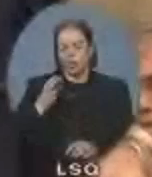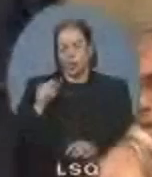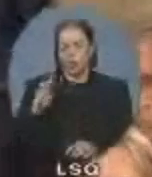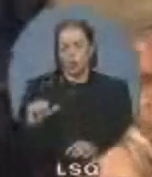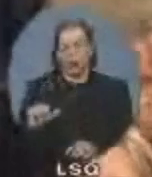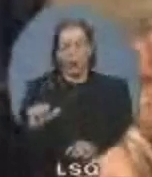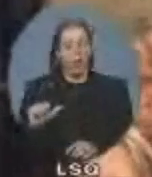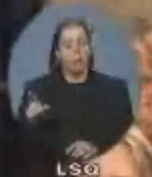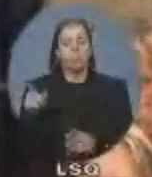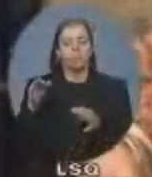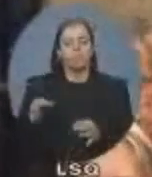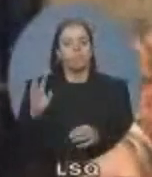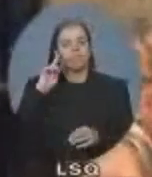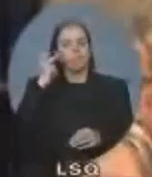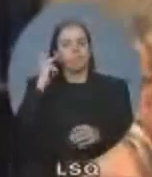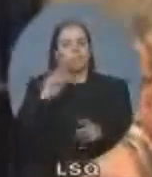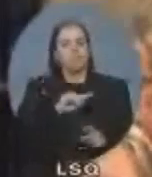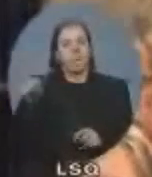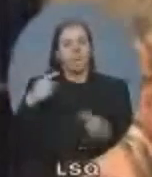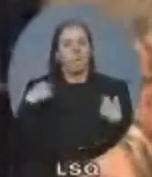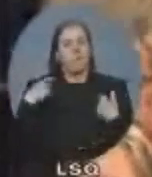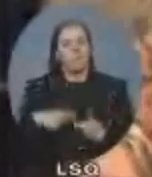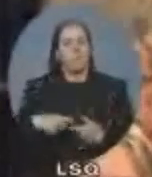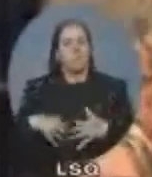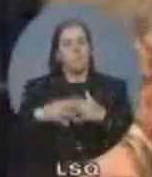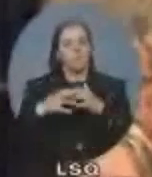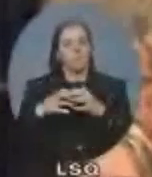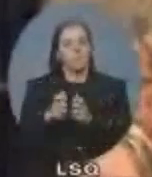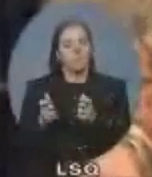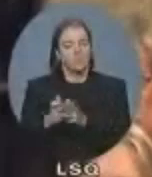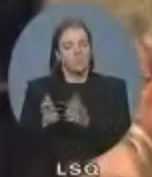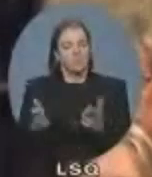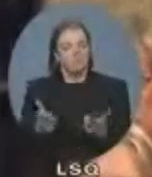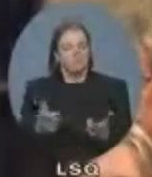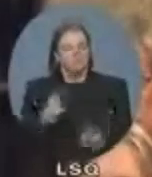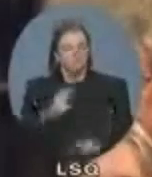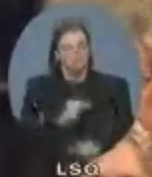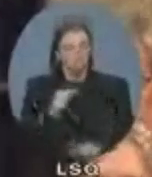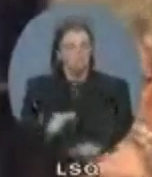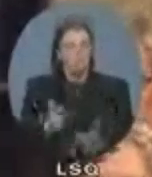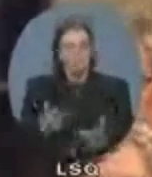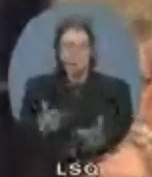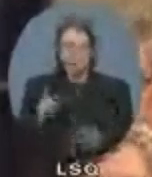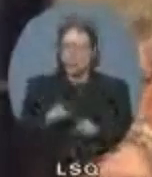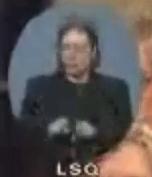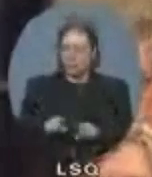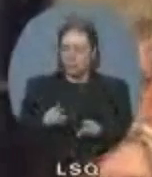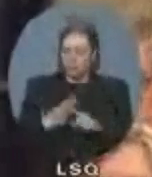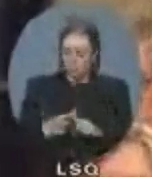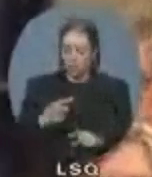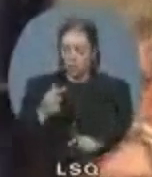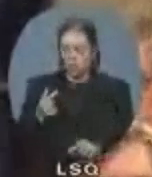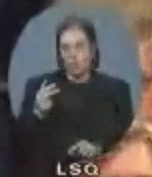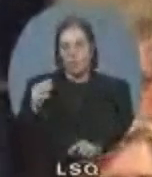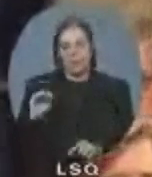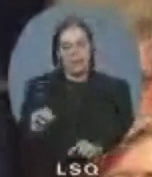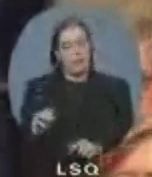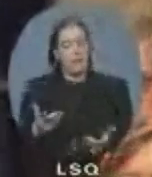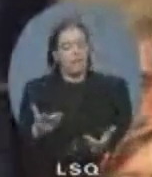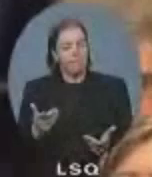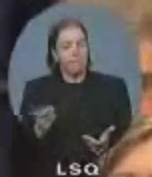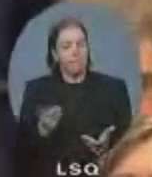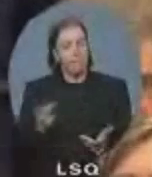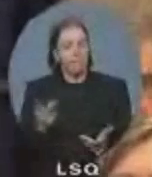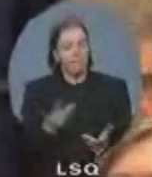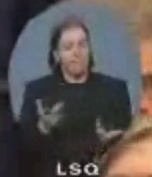and it's a betrayal by this government as well. But of course, it shouldn't be surprising anybody. We had a finance minister who stood up and